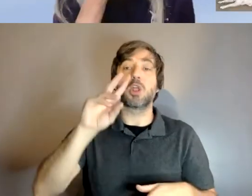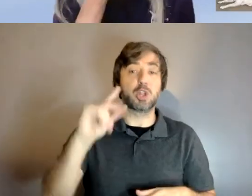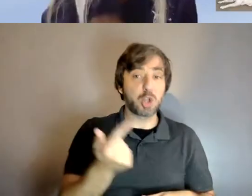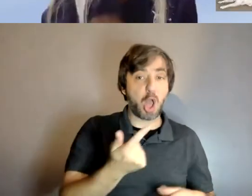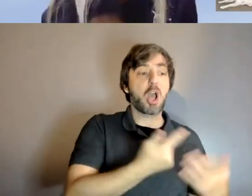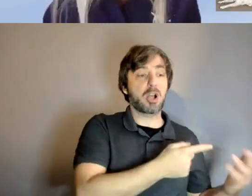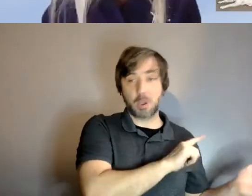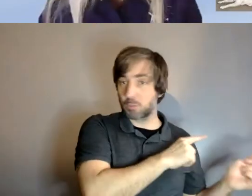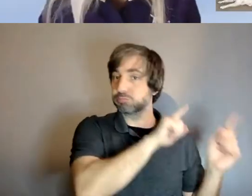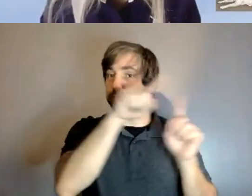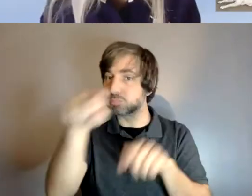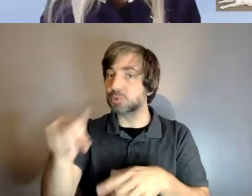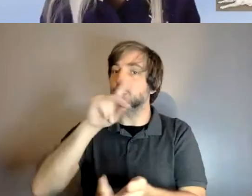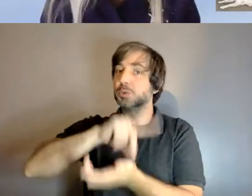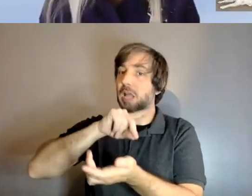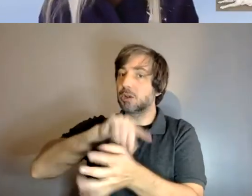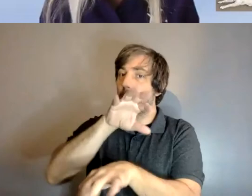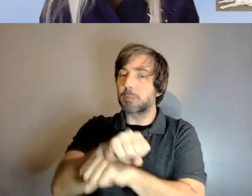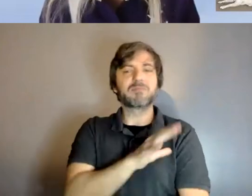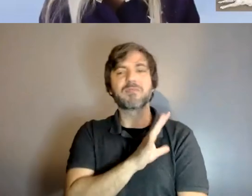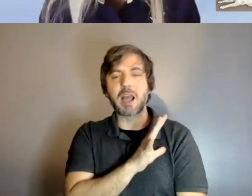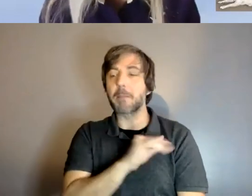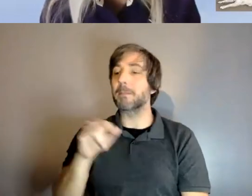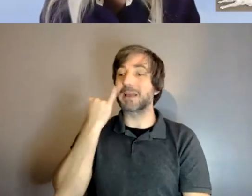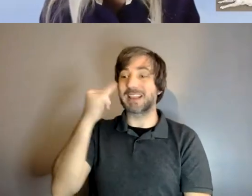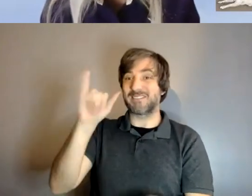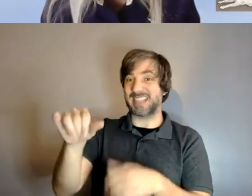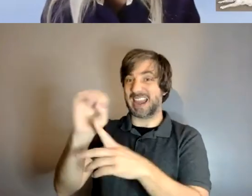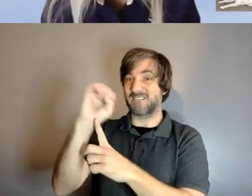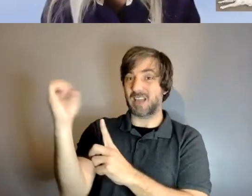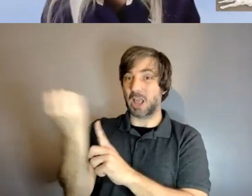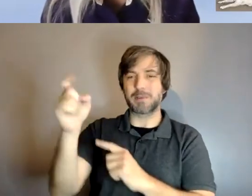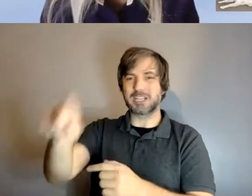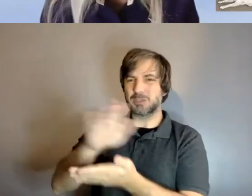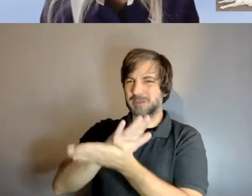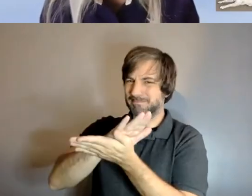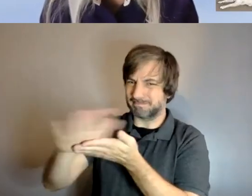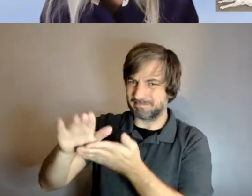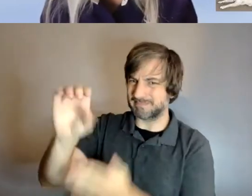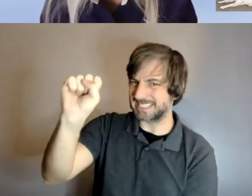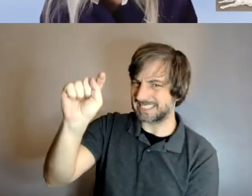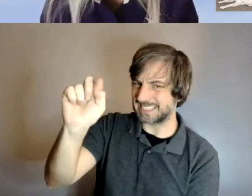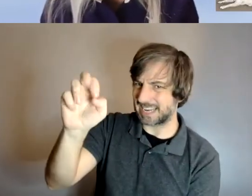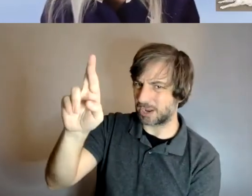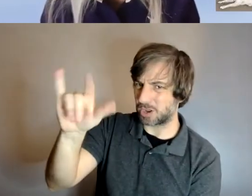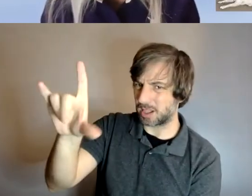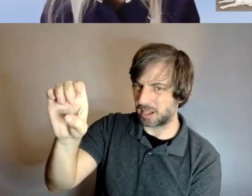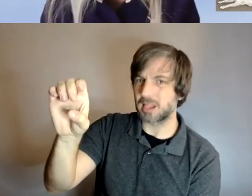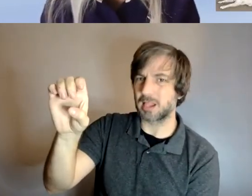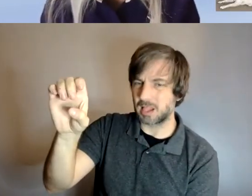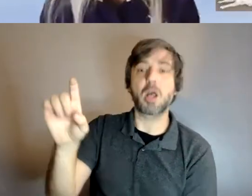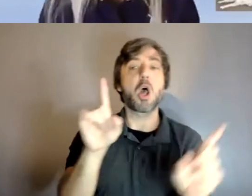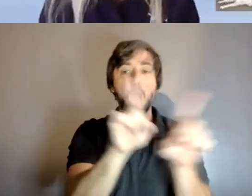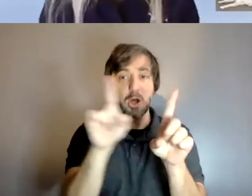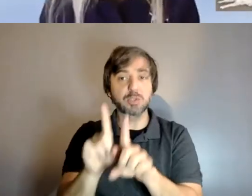doctor anywhere where they need a sterile environment also anywhere where food is prepared so you